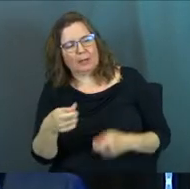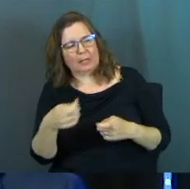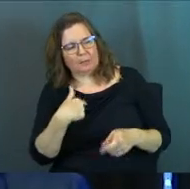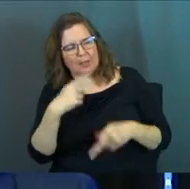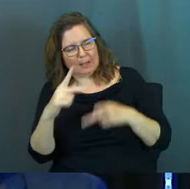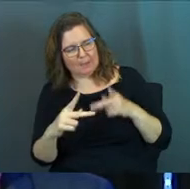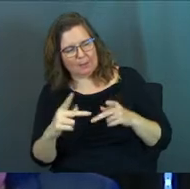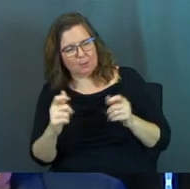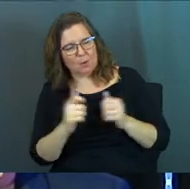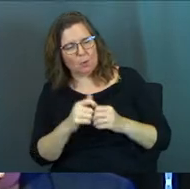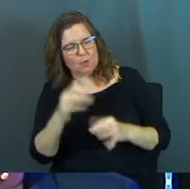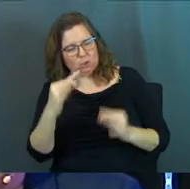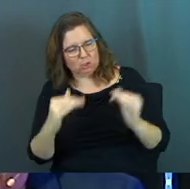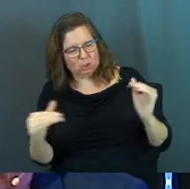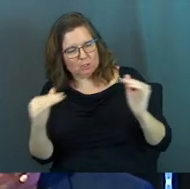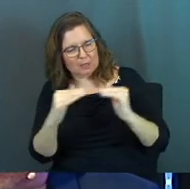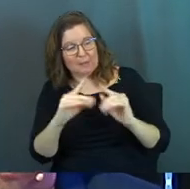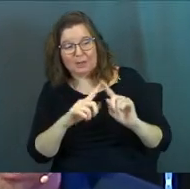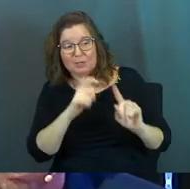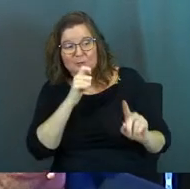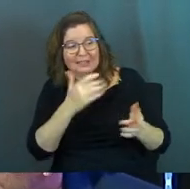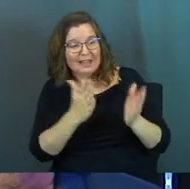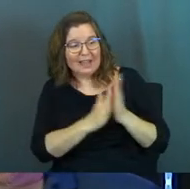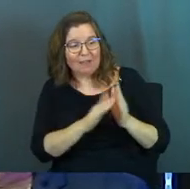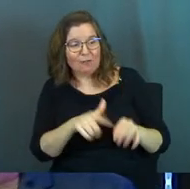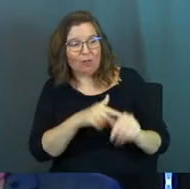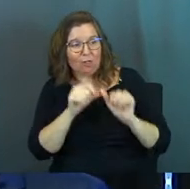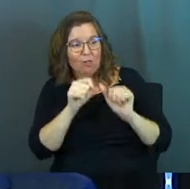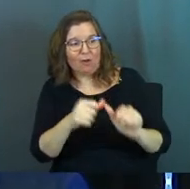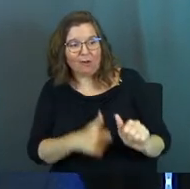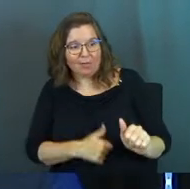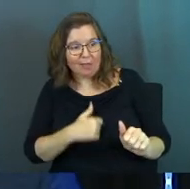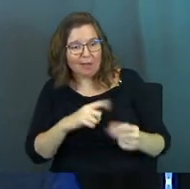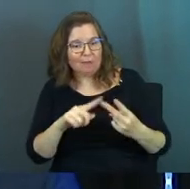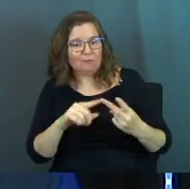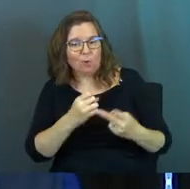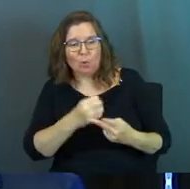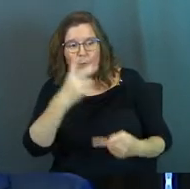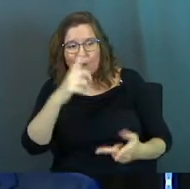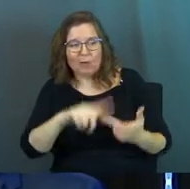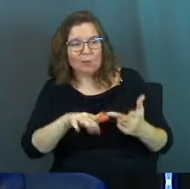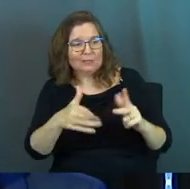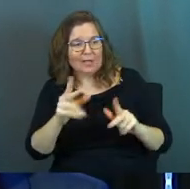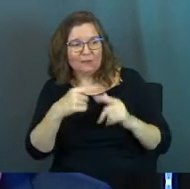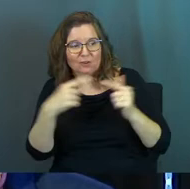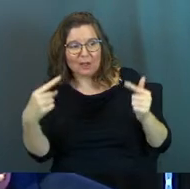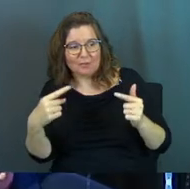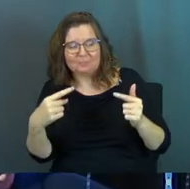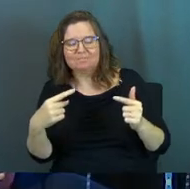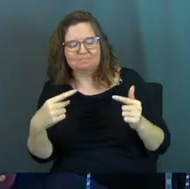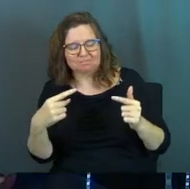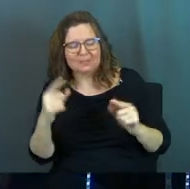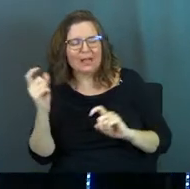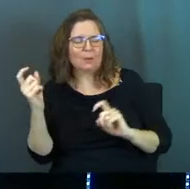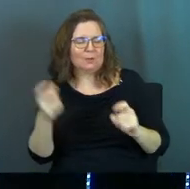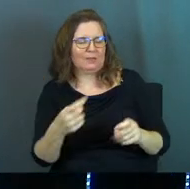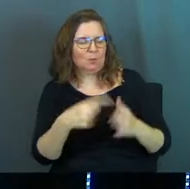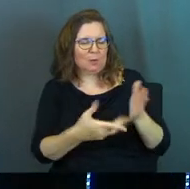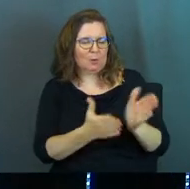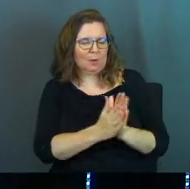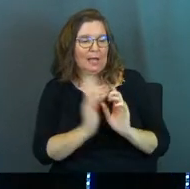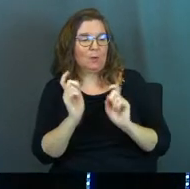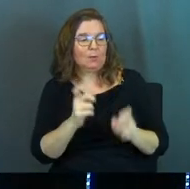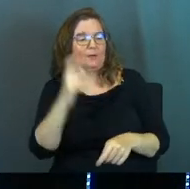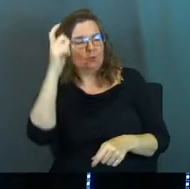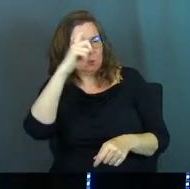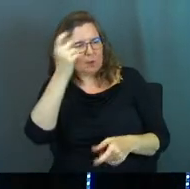governing my people with justice and have not asked for a long life or wealth or the death of your enemies, I will give you what you asked for. I will